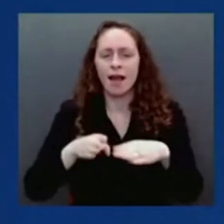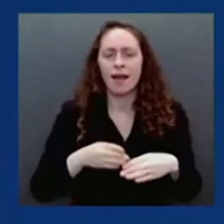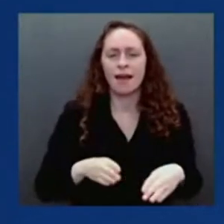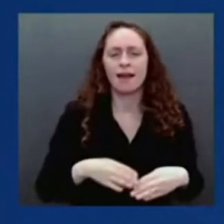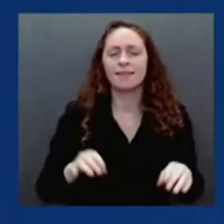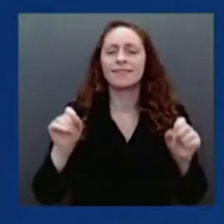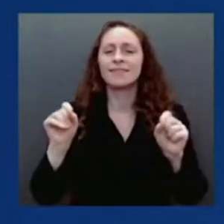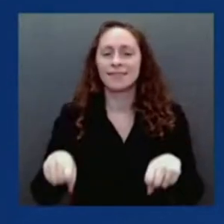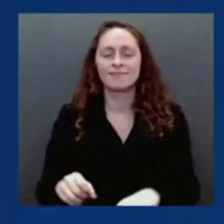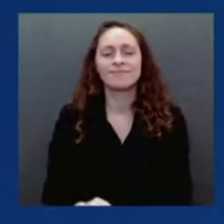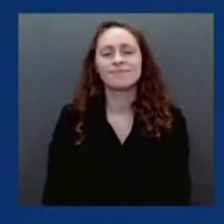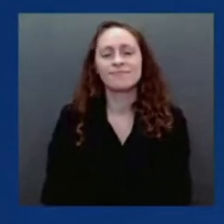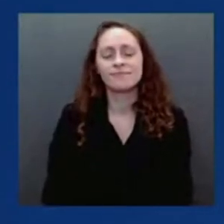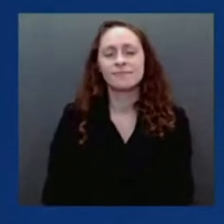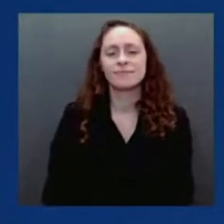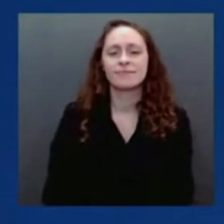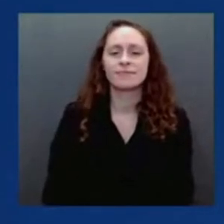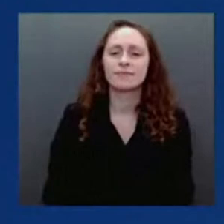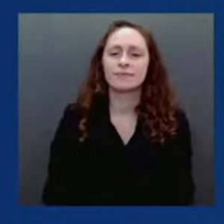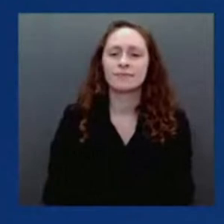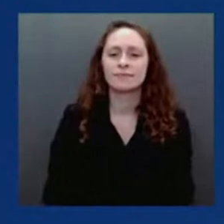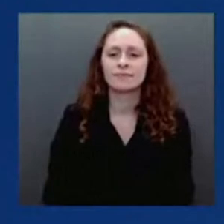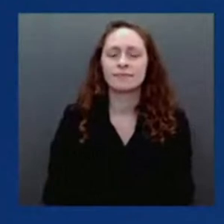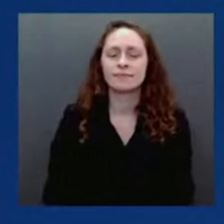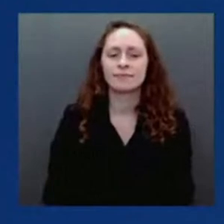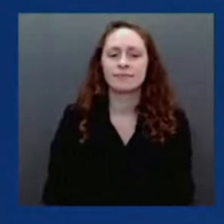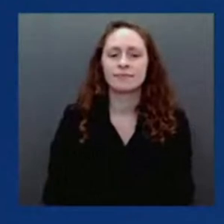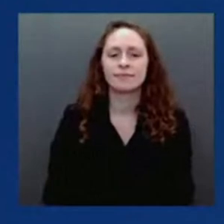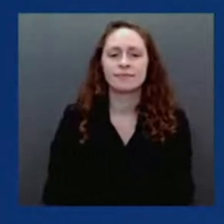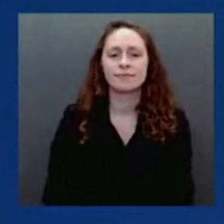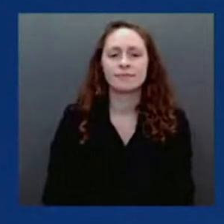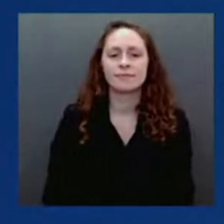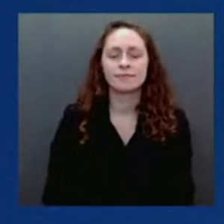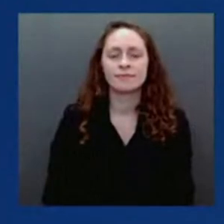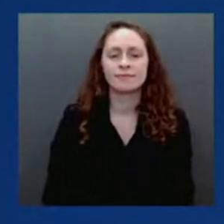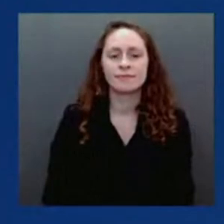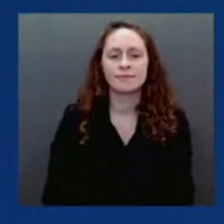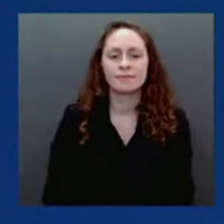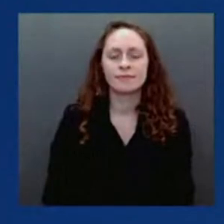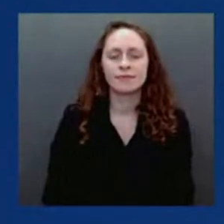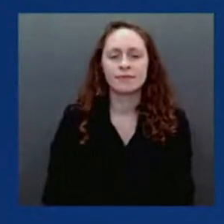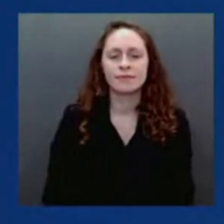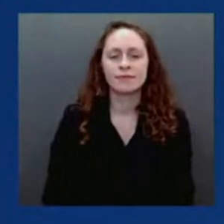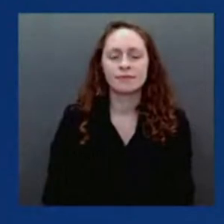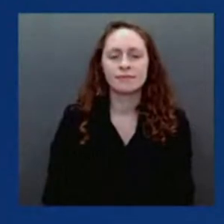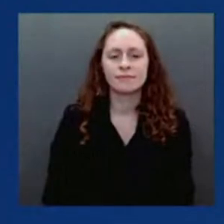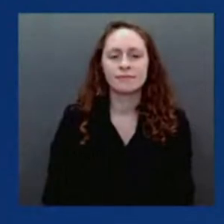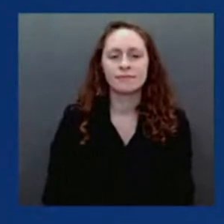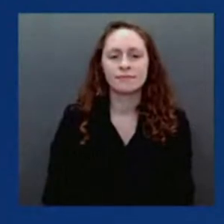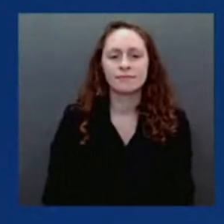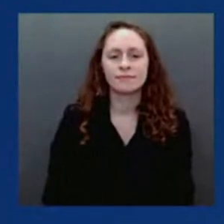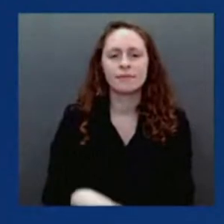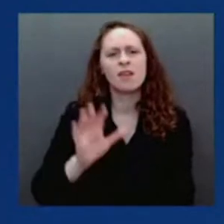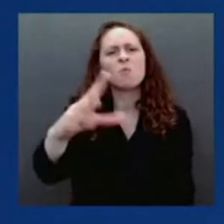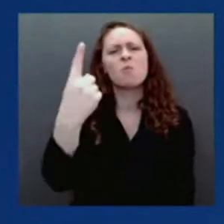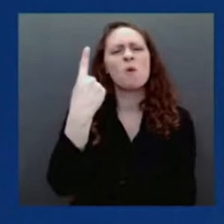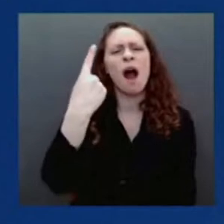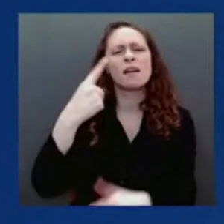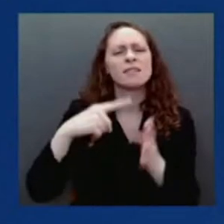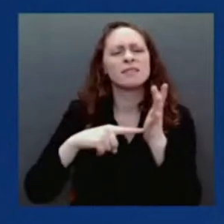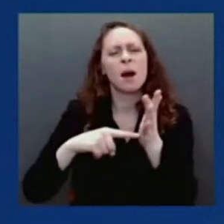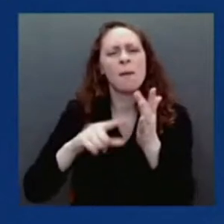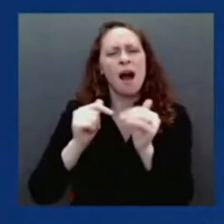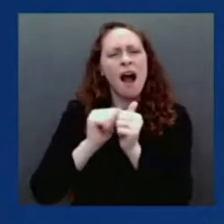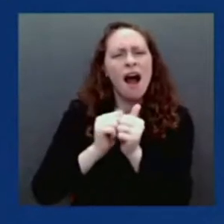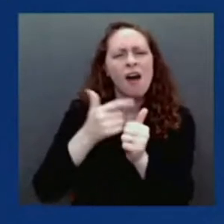coronaviruses that are delivered by an intranasal mix. And this is important because this will go a long way to